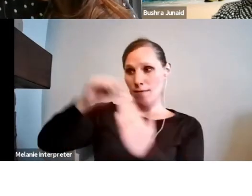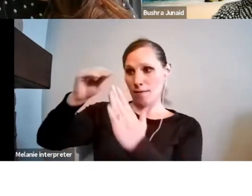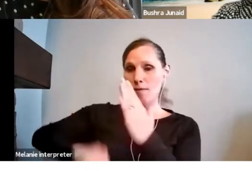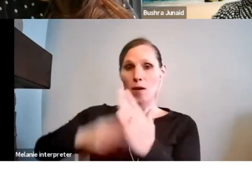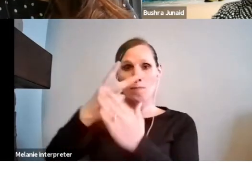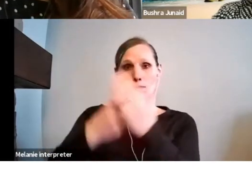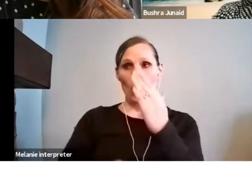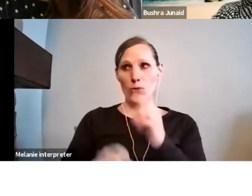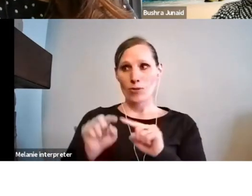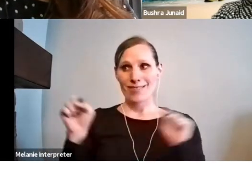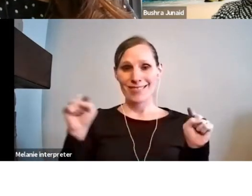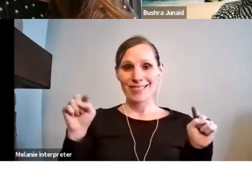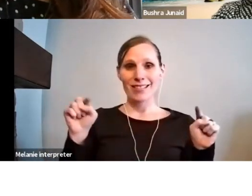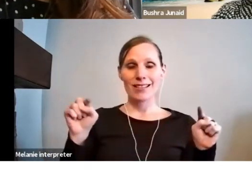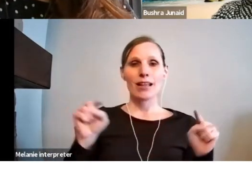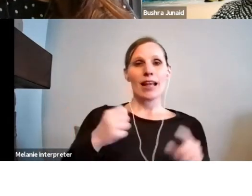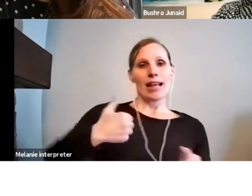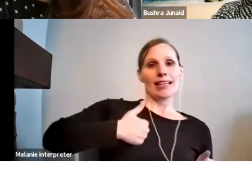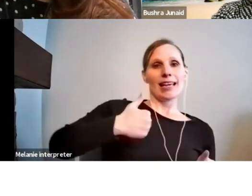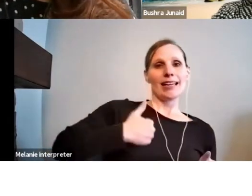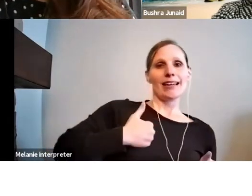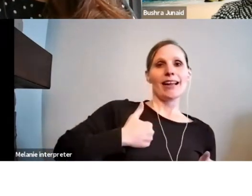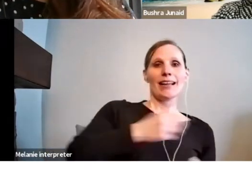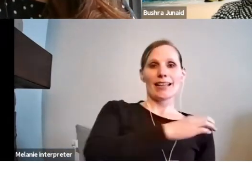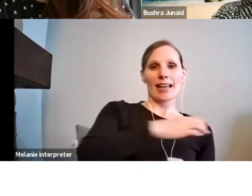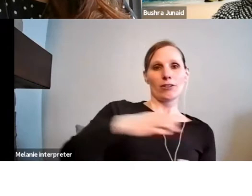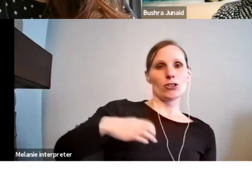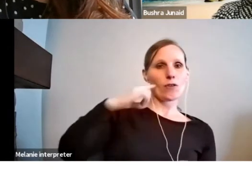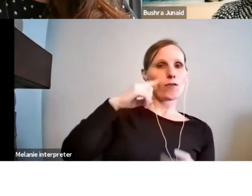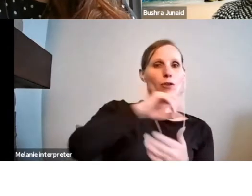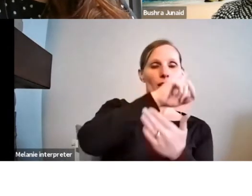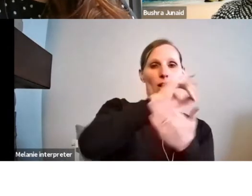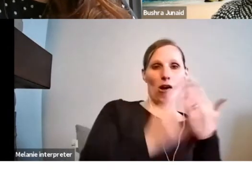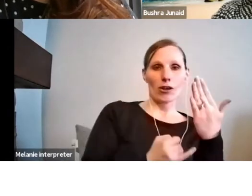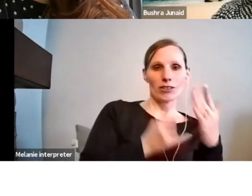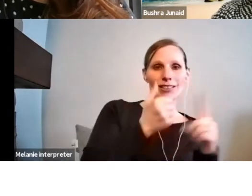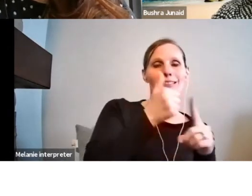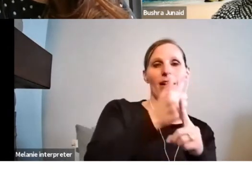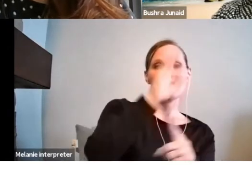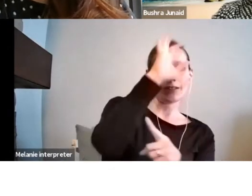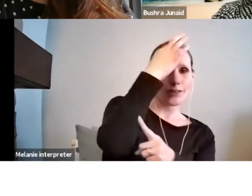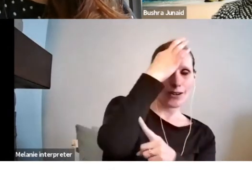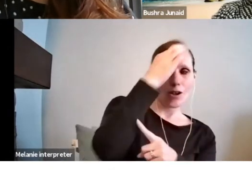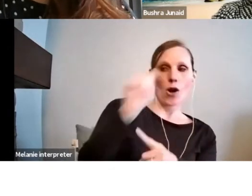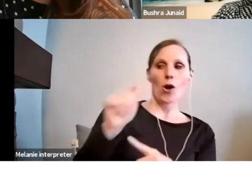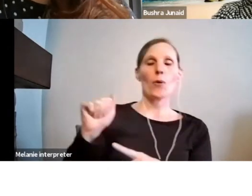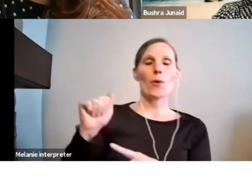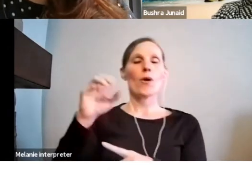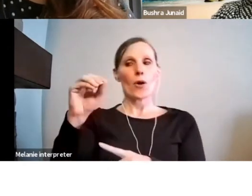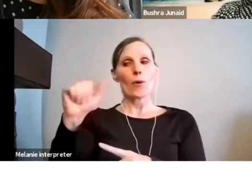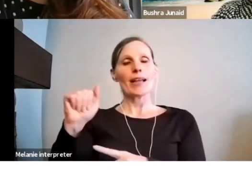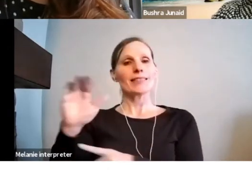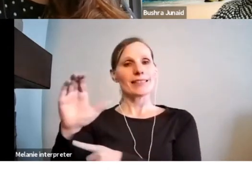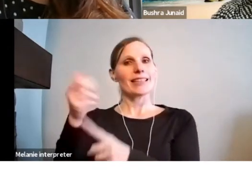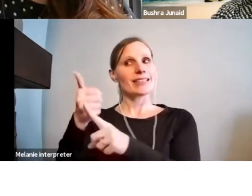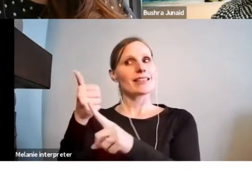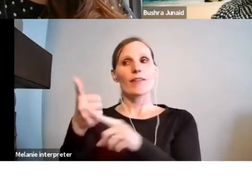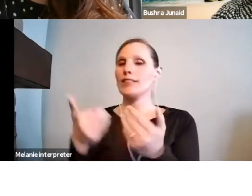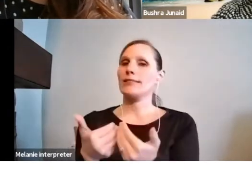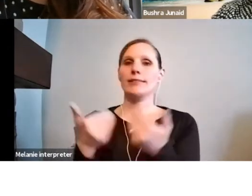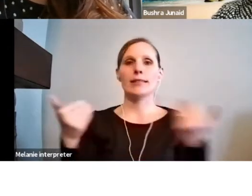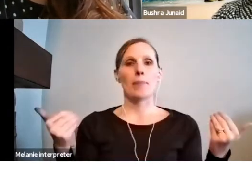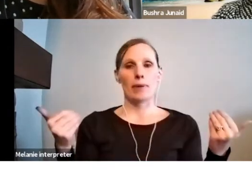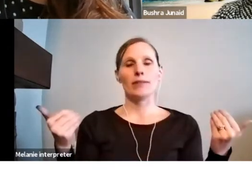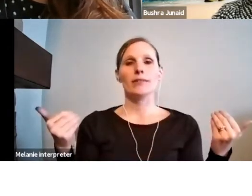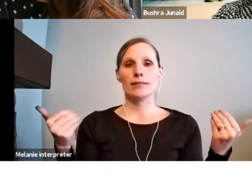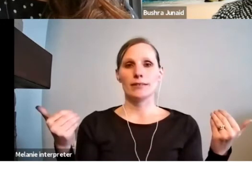So Canada Council for the Arts is a federal entity and OAC operates completely separately from